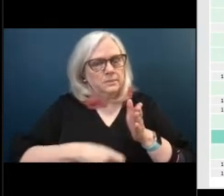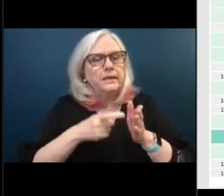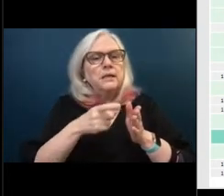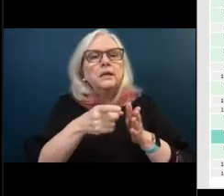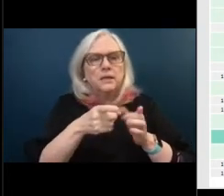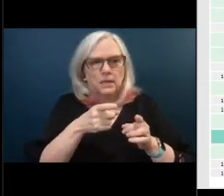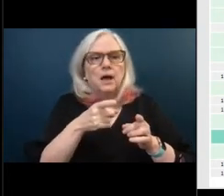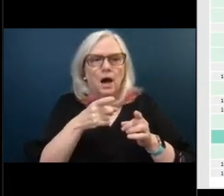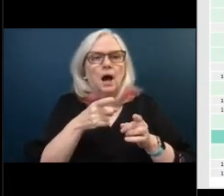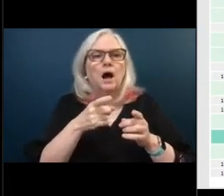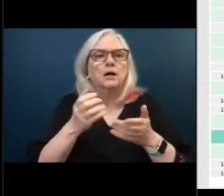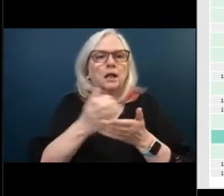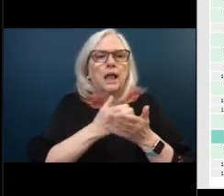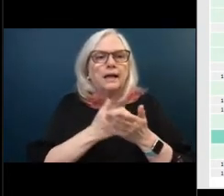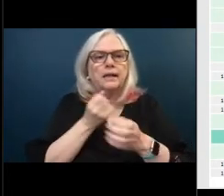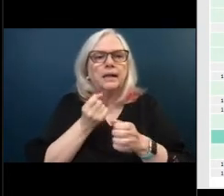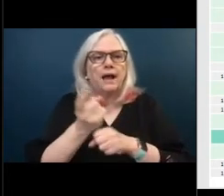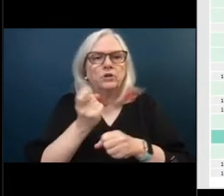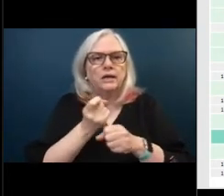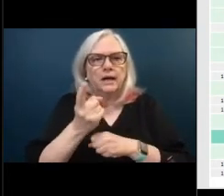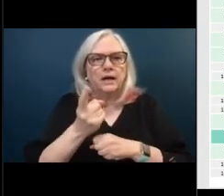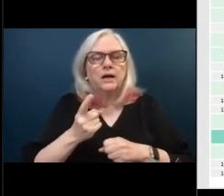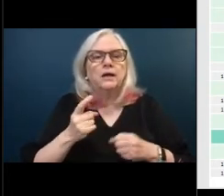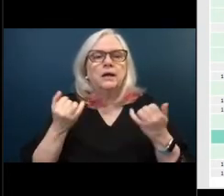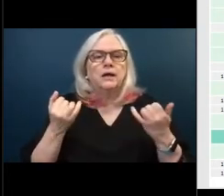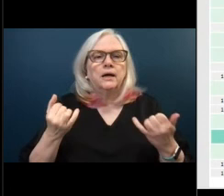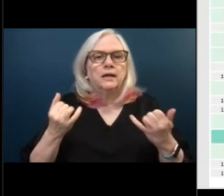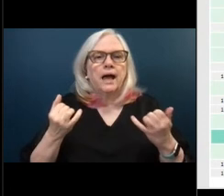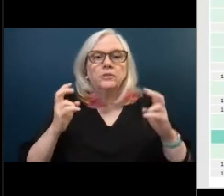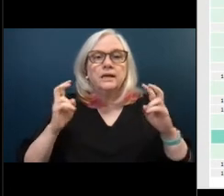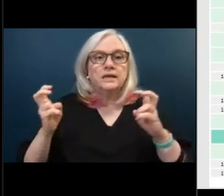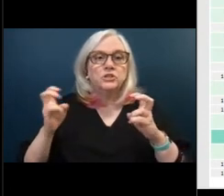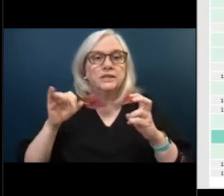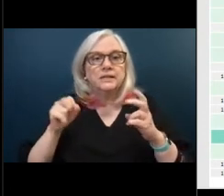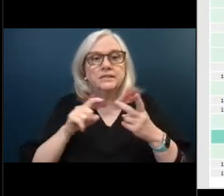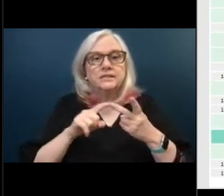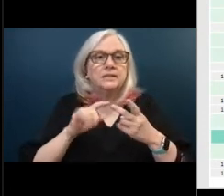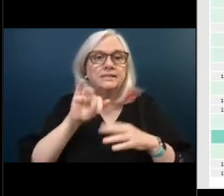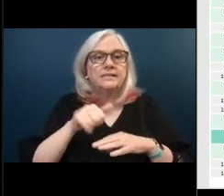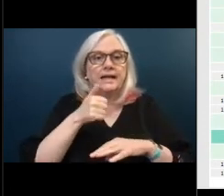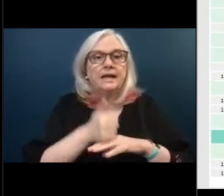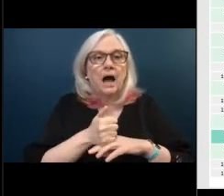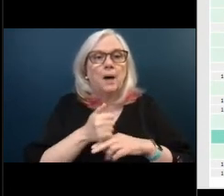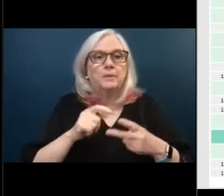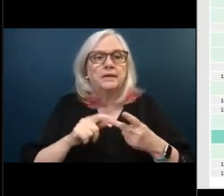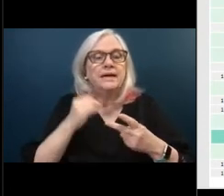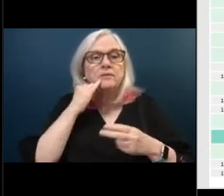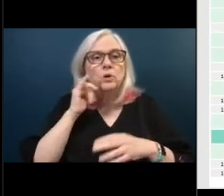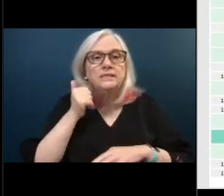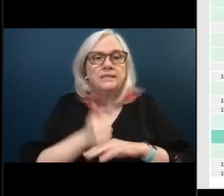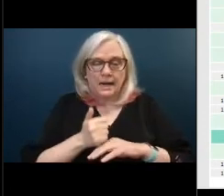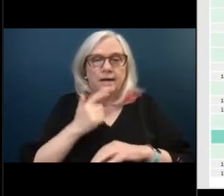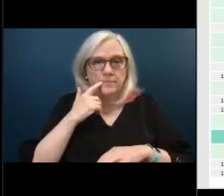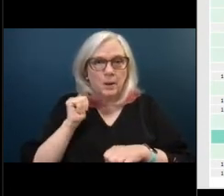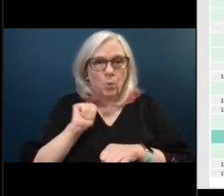efficient that the the issue is now to set it up after we set it up it will it will work very you know